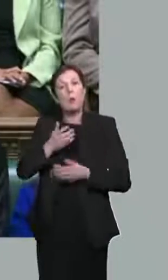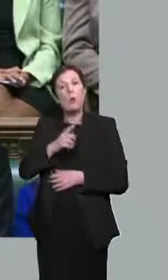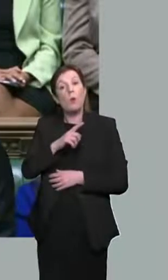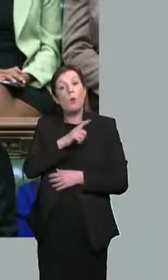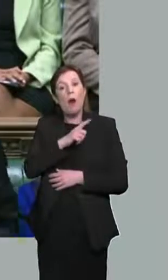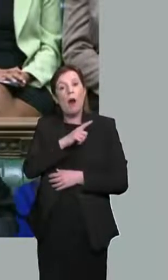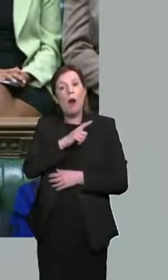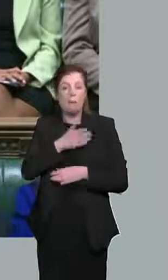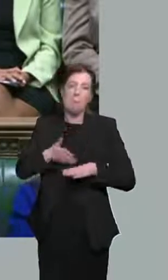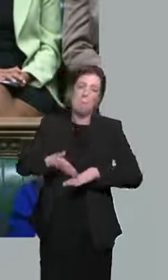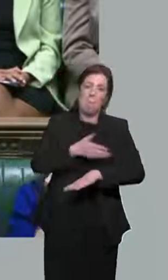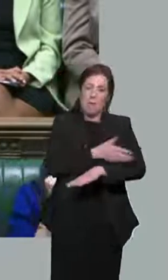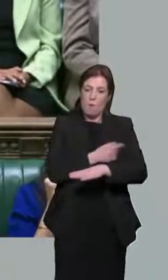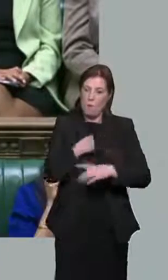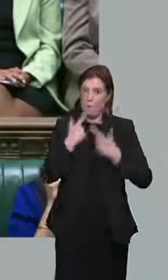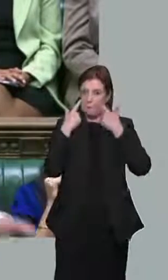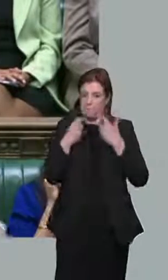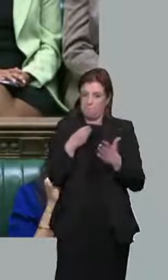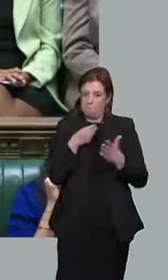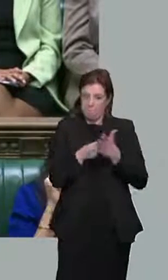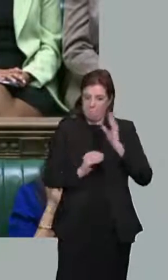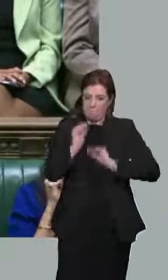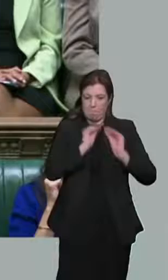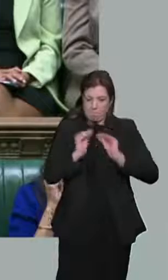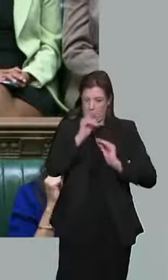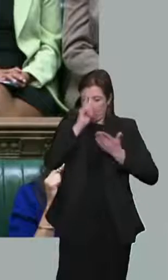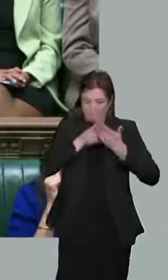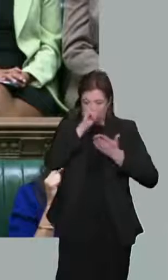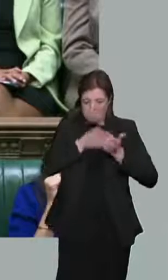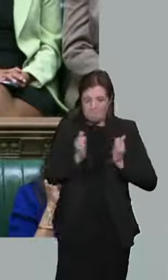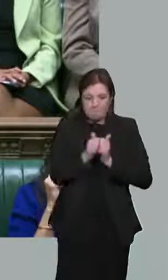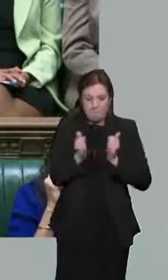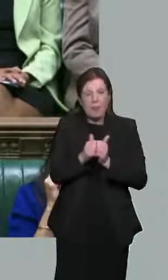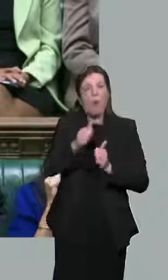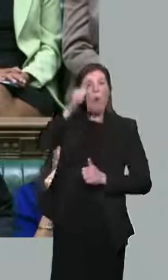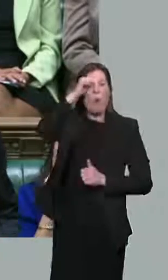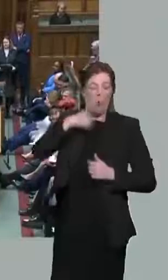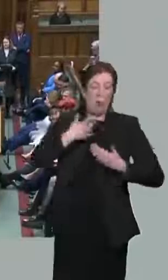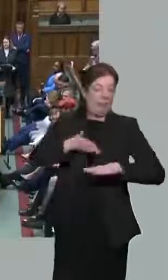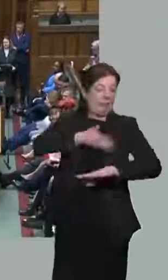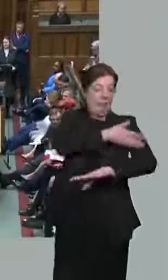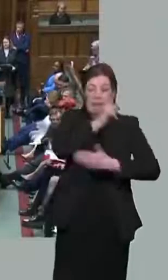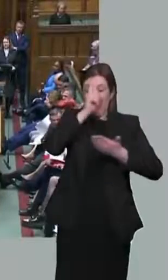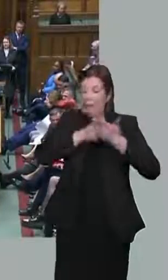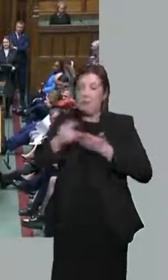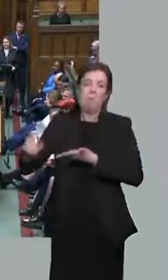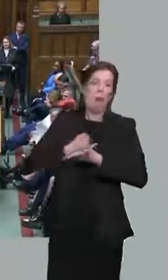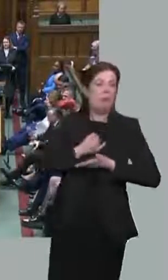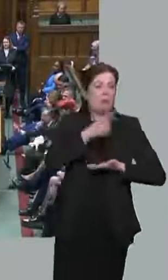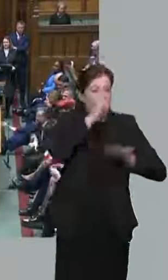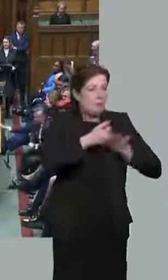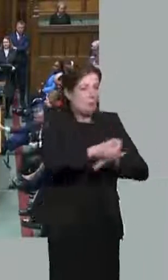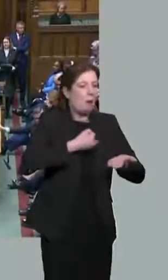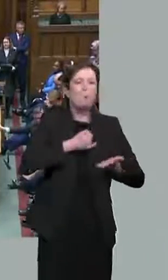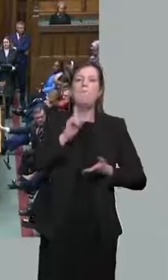taken tough decisions with the public finances and not necessarily always popular, but always responsible and